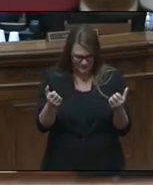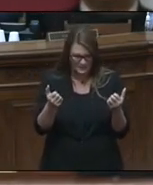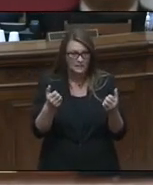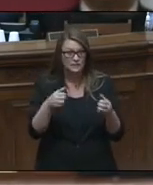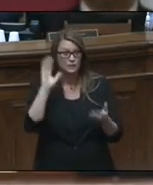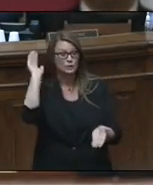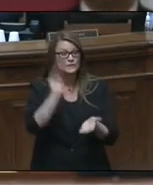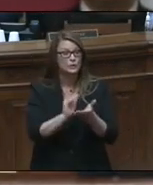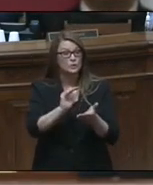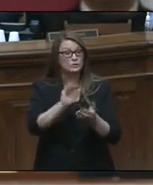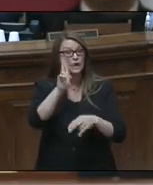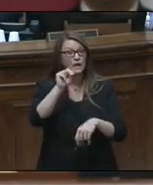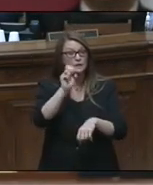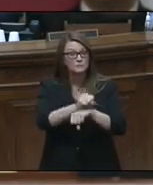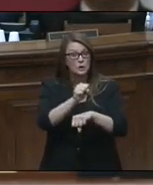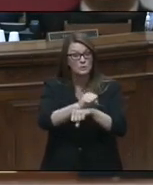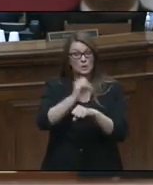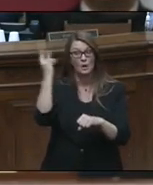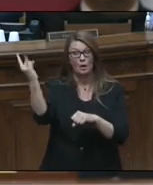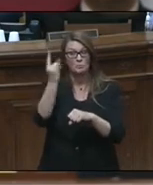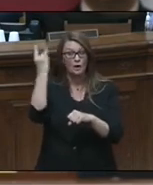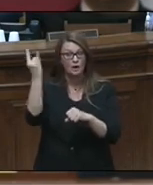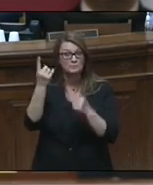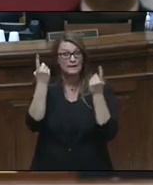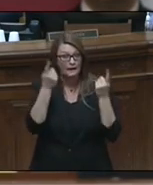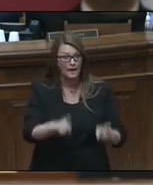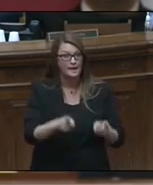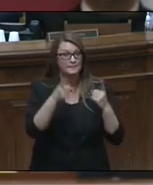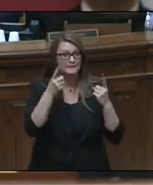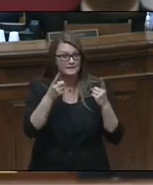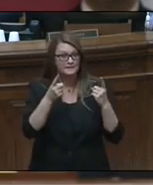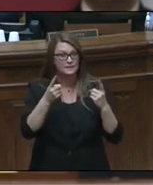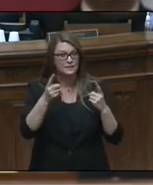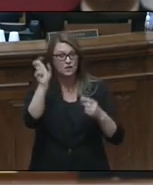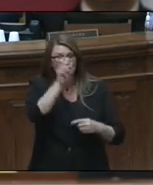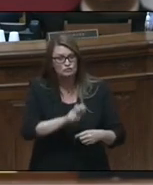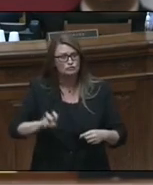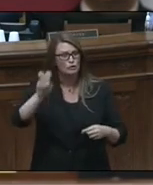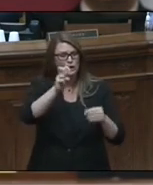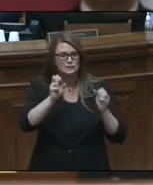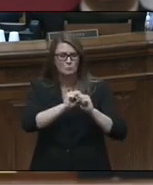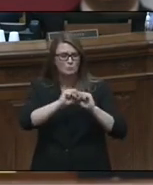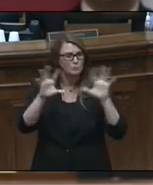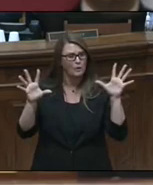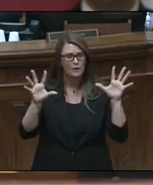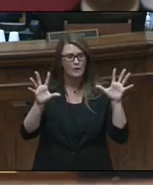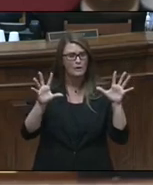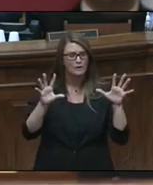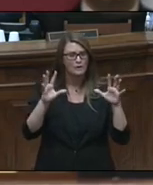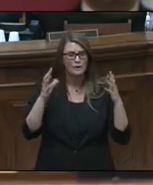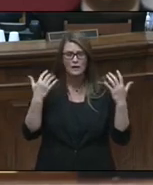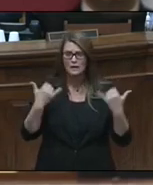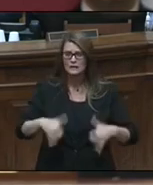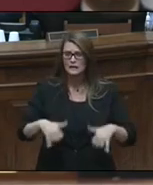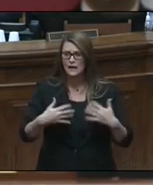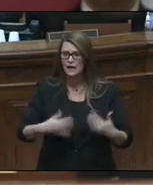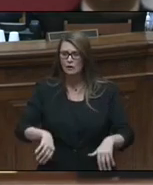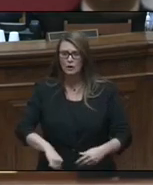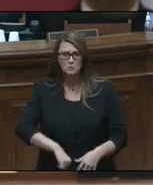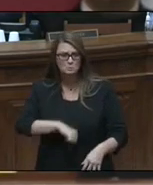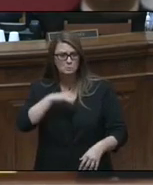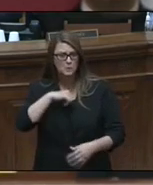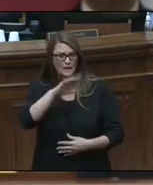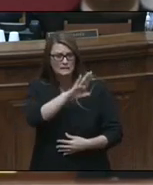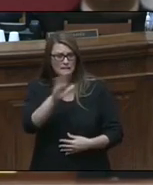unemployment. Broadband becoming a reality. Tourism exploding. Proud to never,